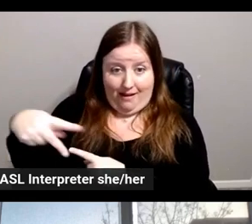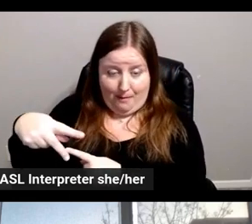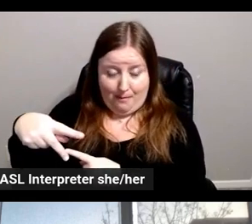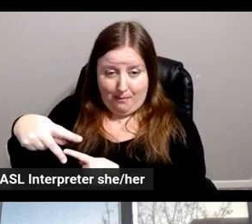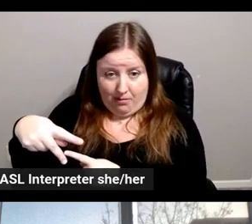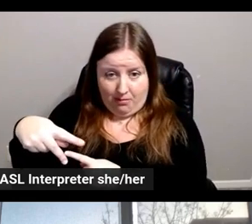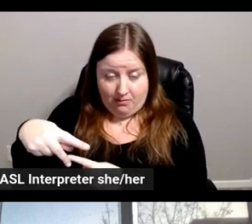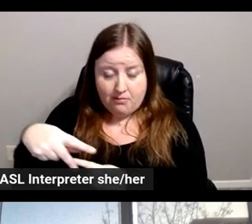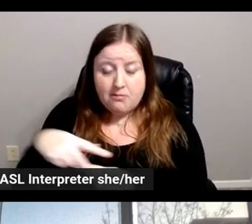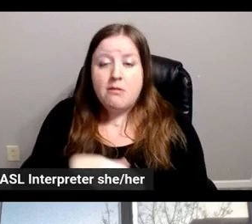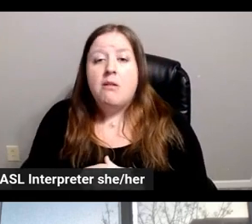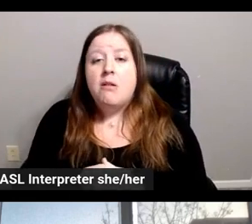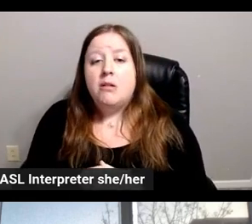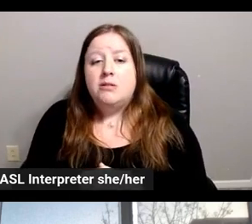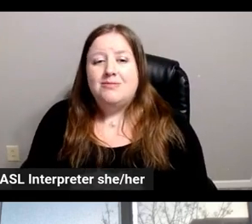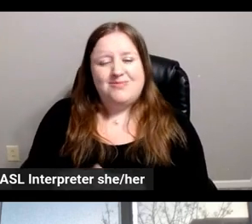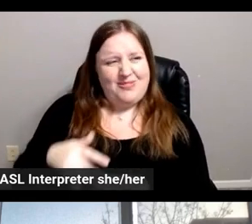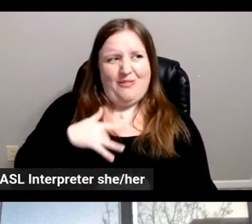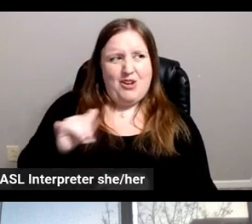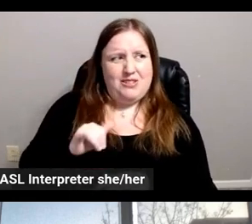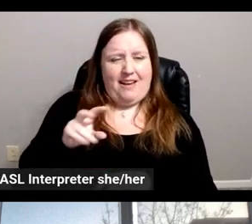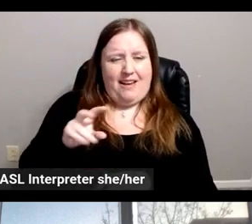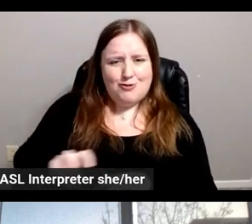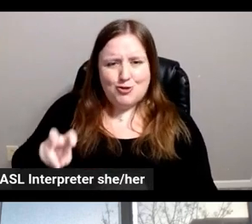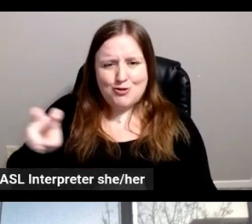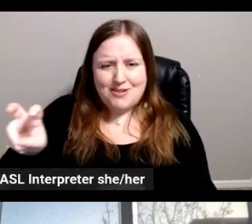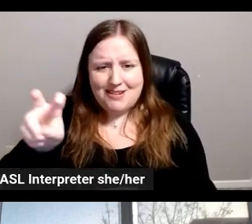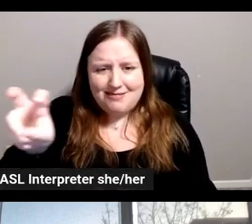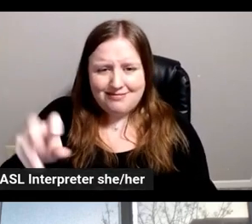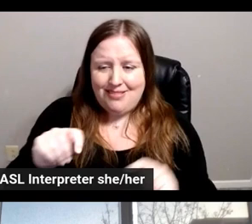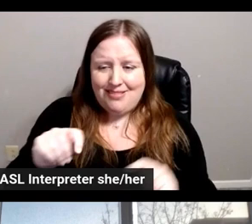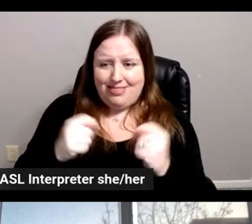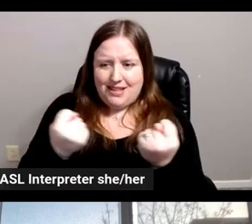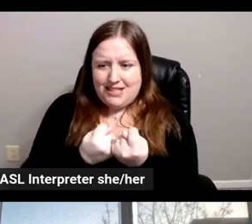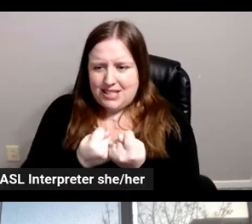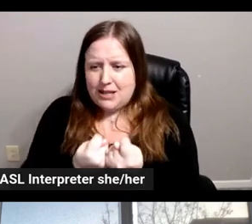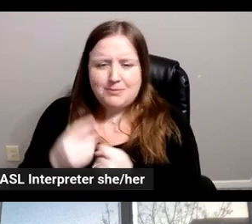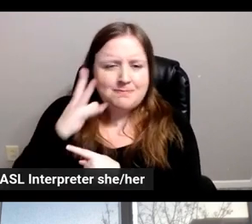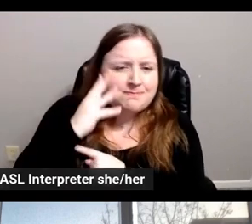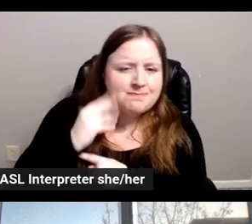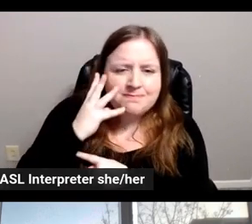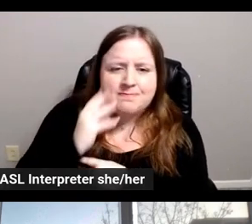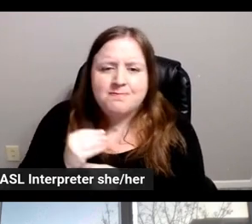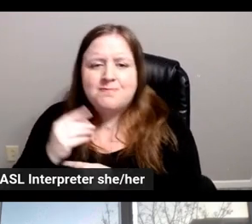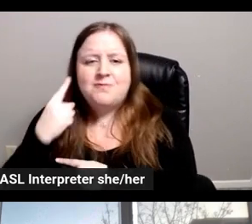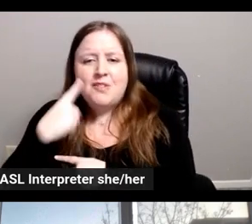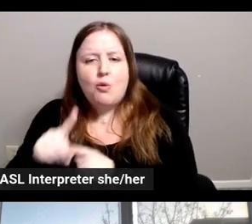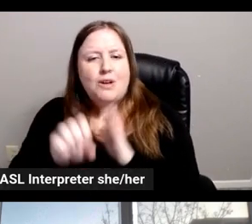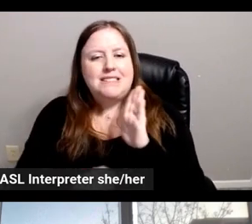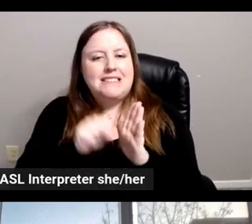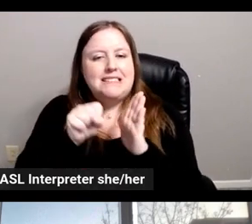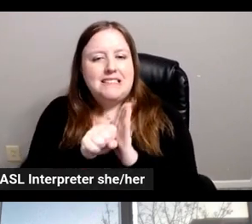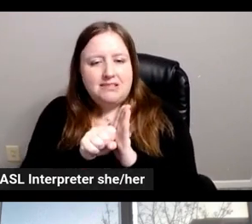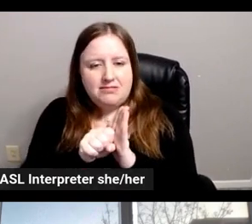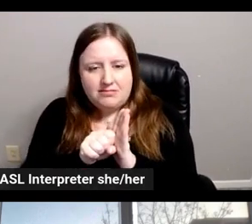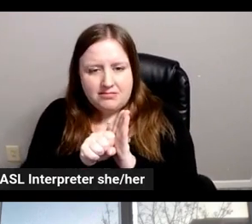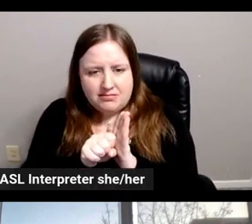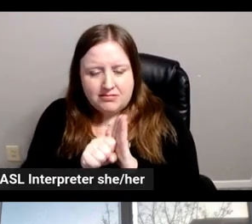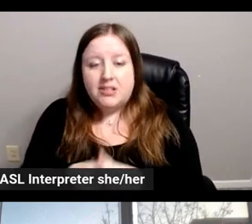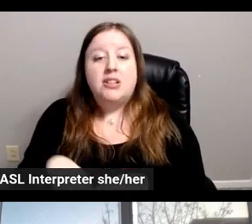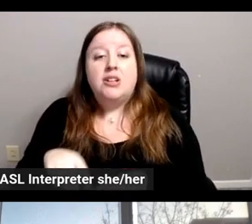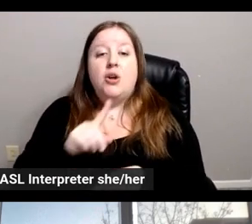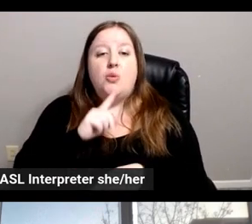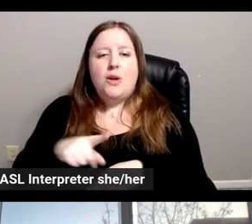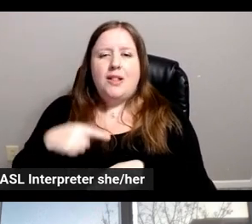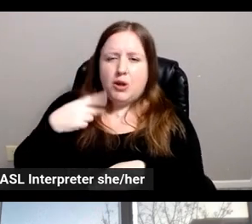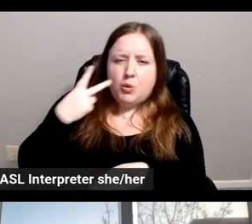is really a journey of what the team is actually going through during a race season. And it's even more than that. It provides